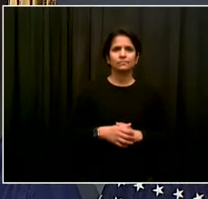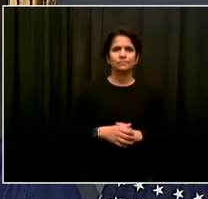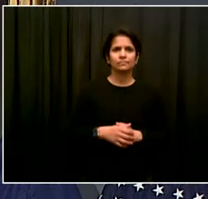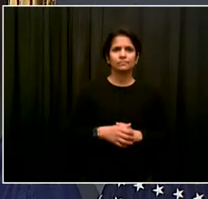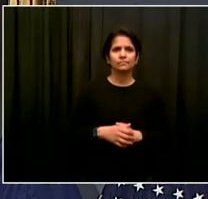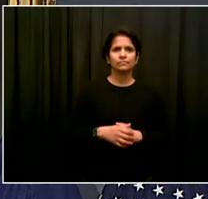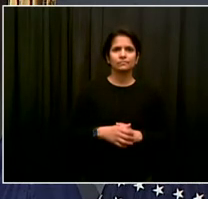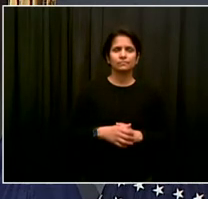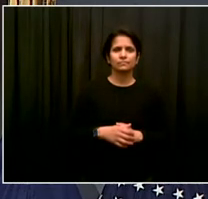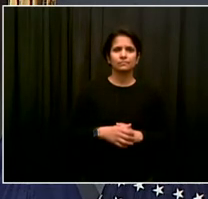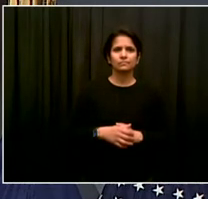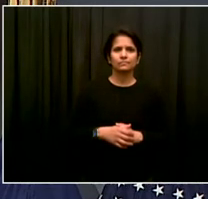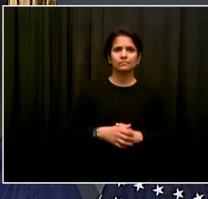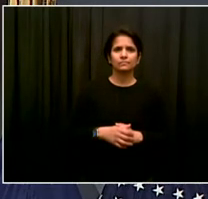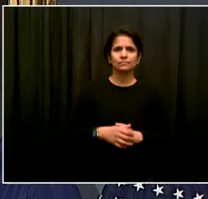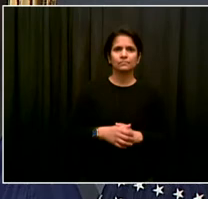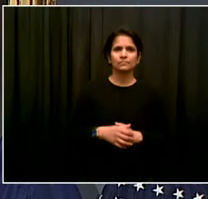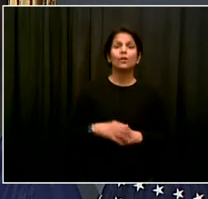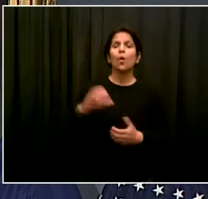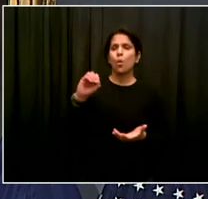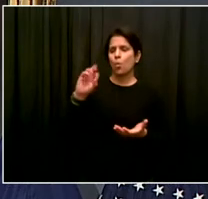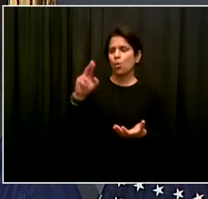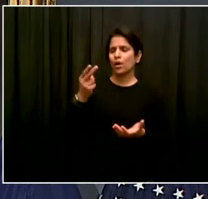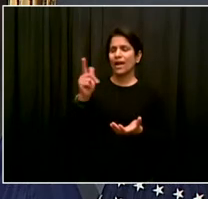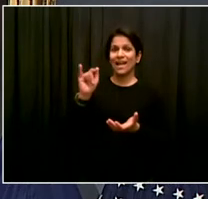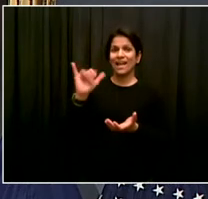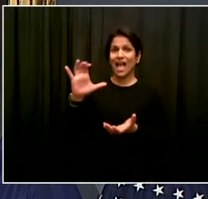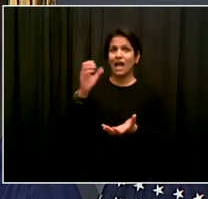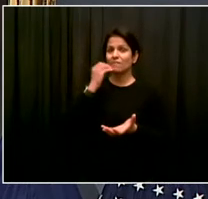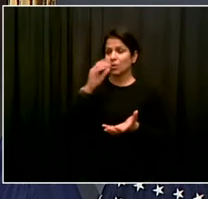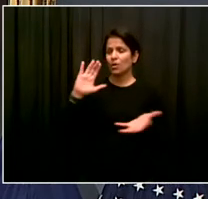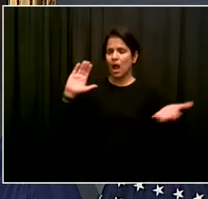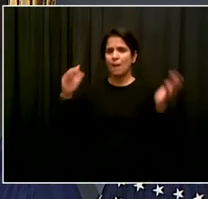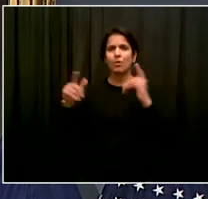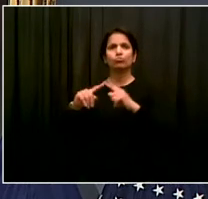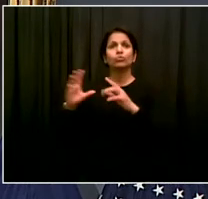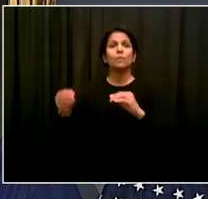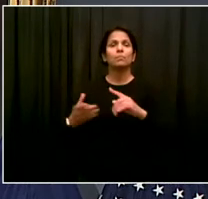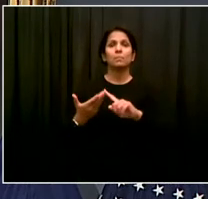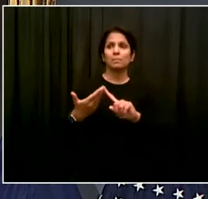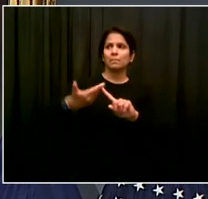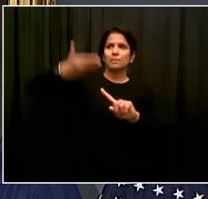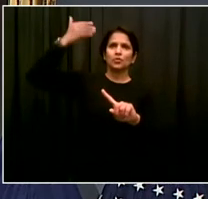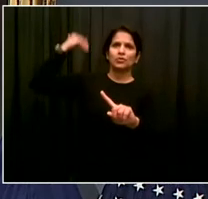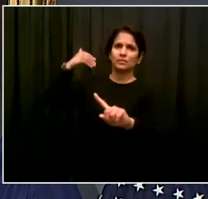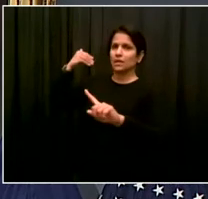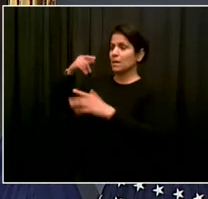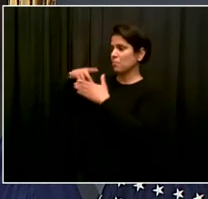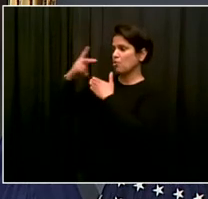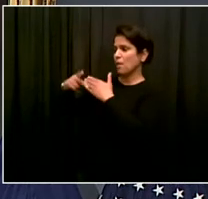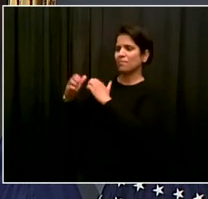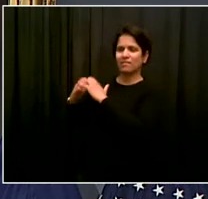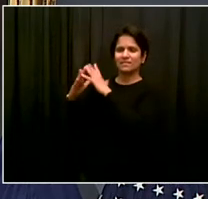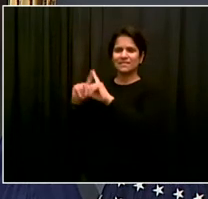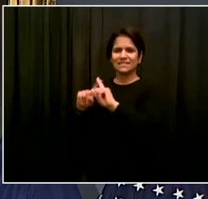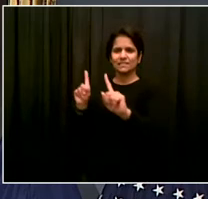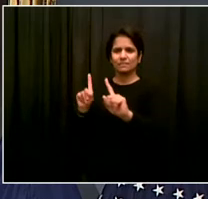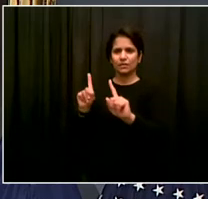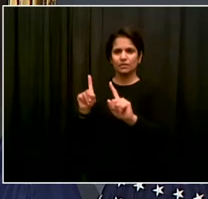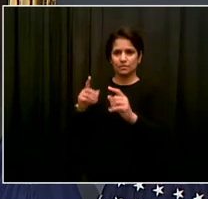the city collected in the former, under the former model? I'll turn to the commissioner on the initial projections. But, but